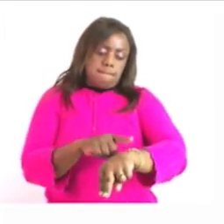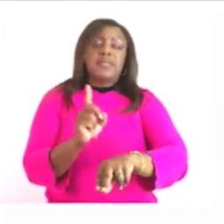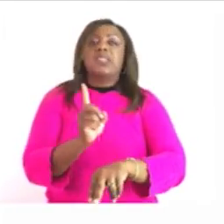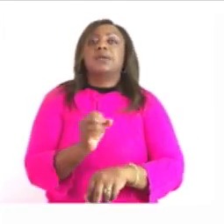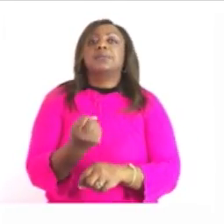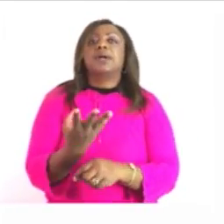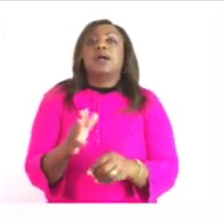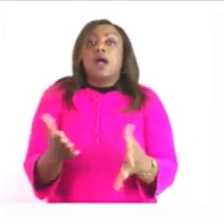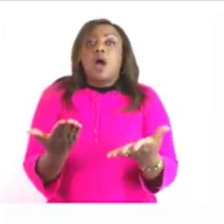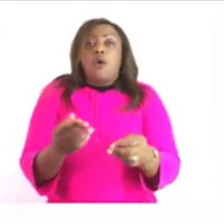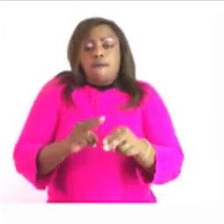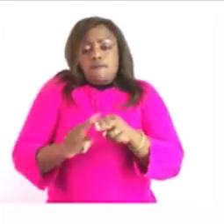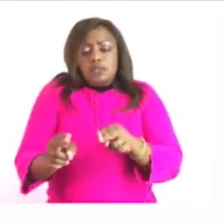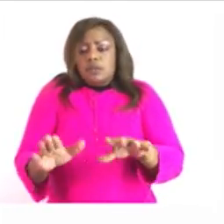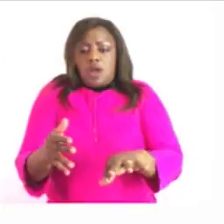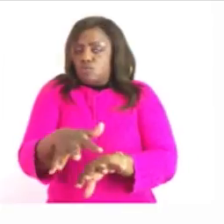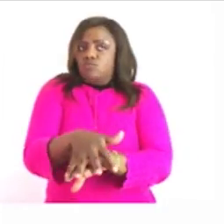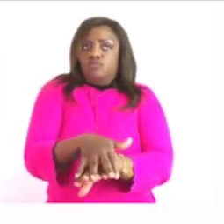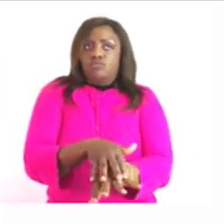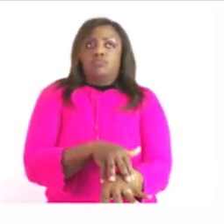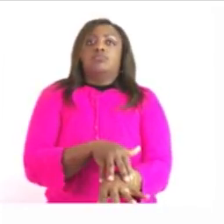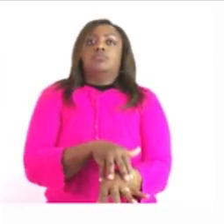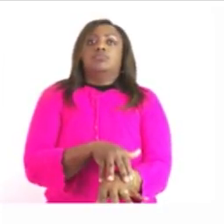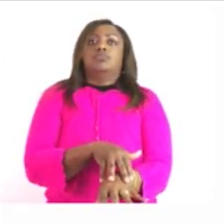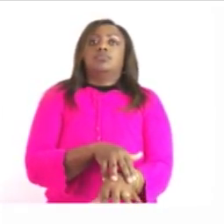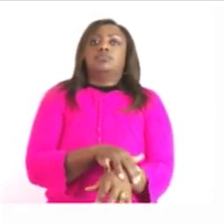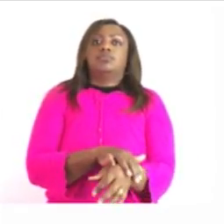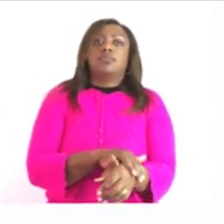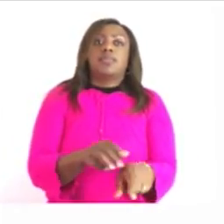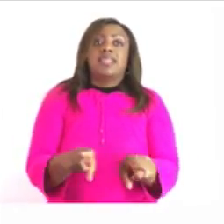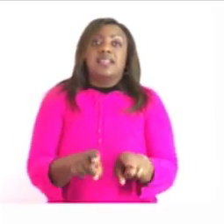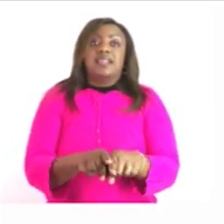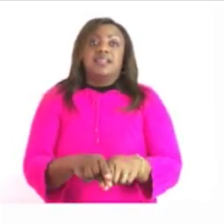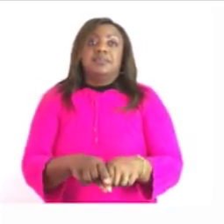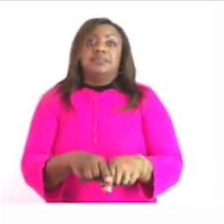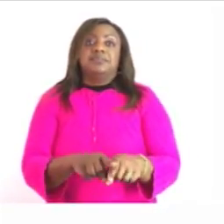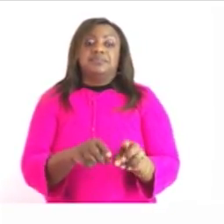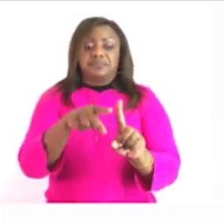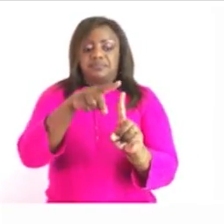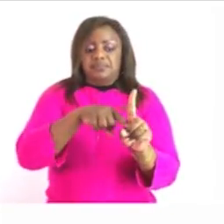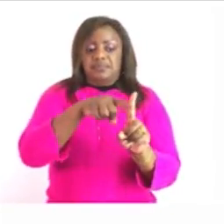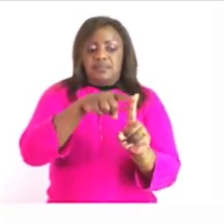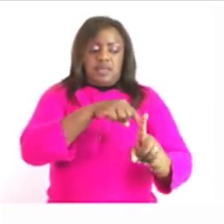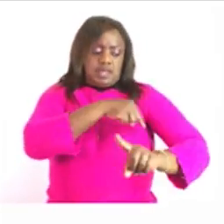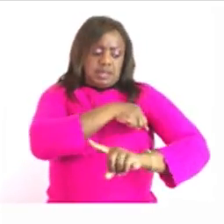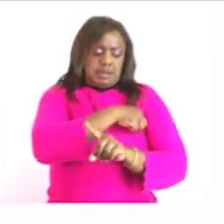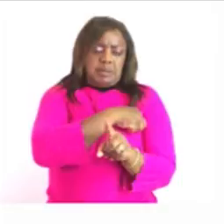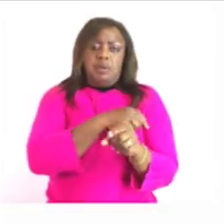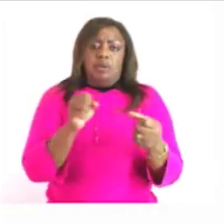in the evaluation you have to do the same temperature is the measure of how cold